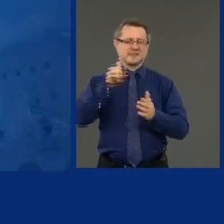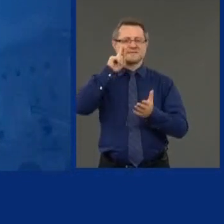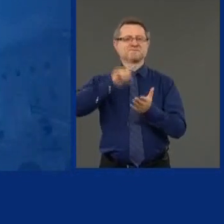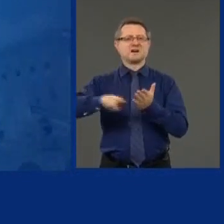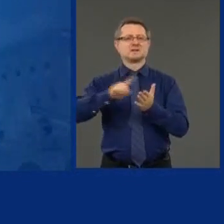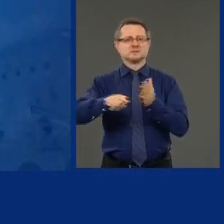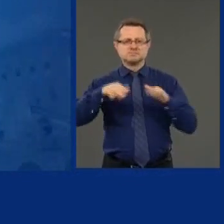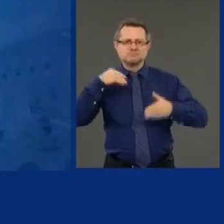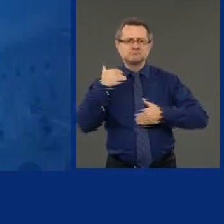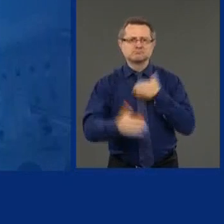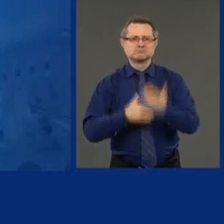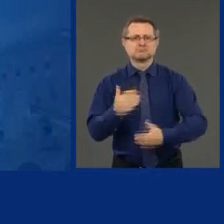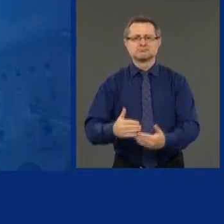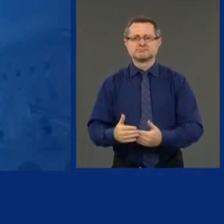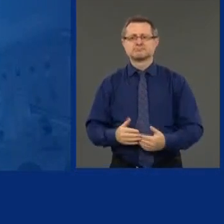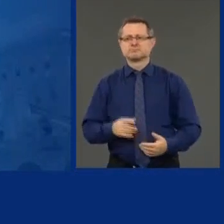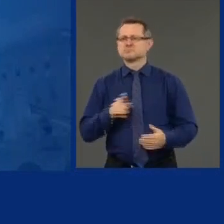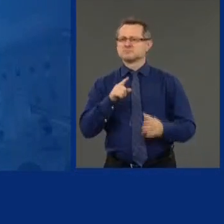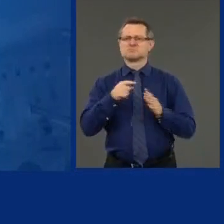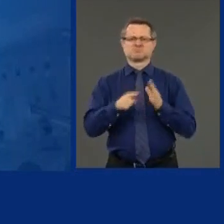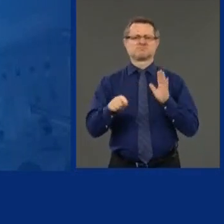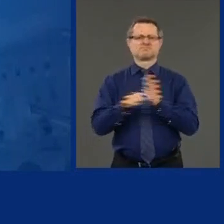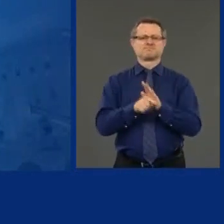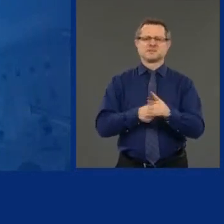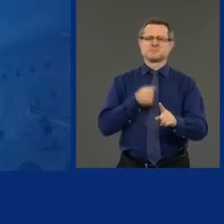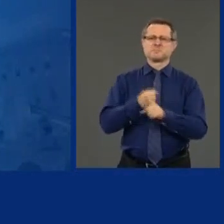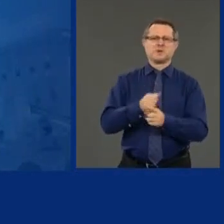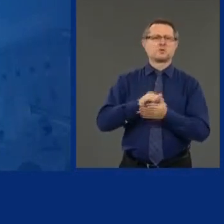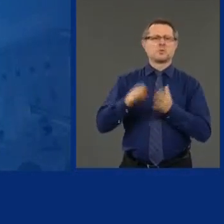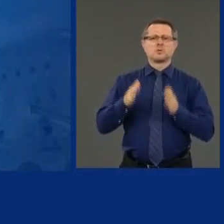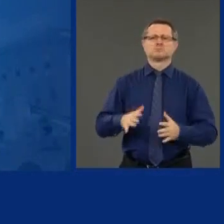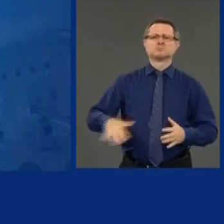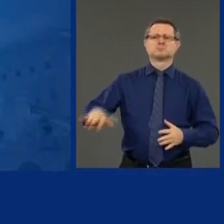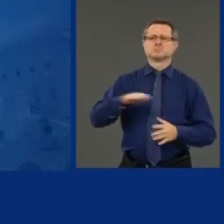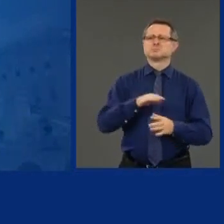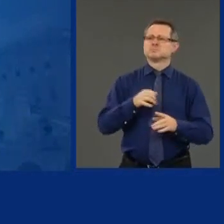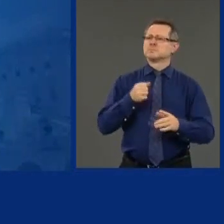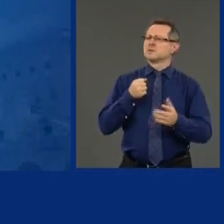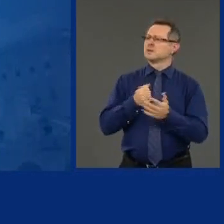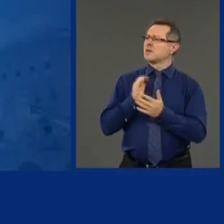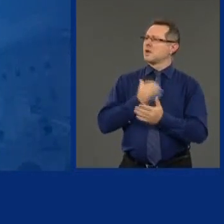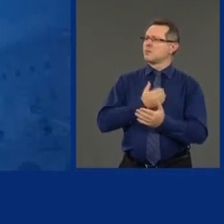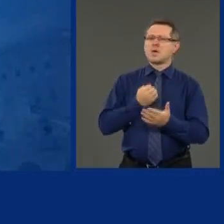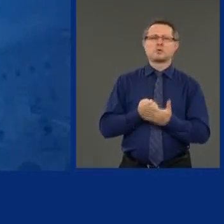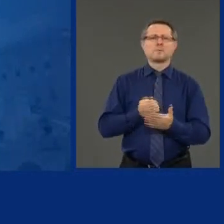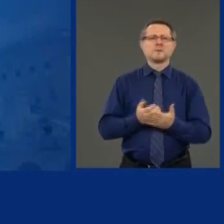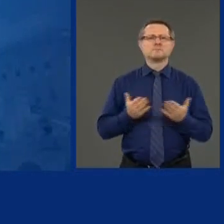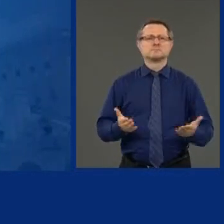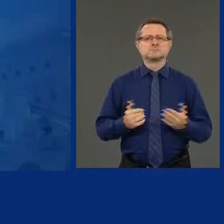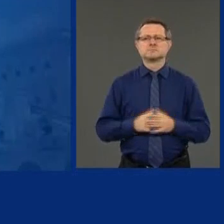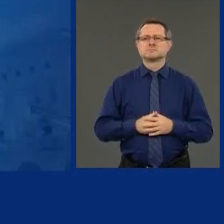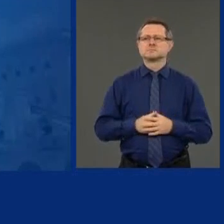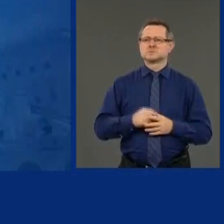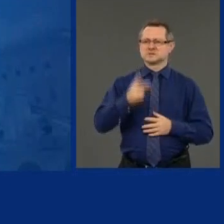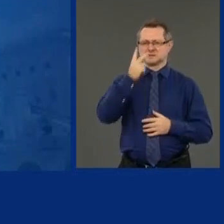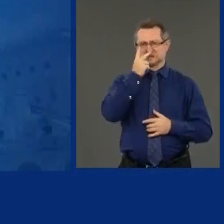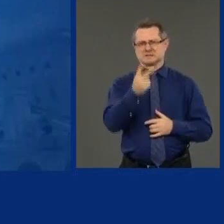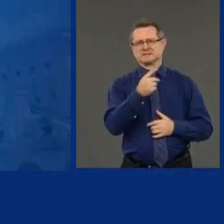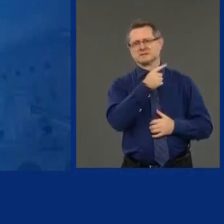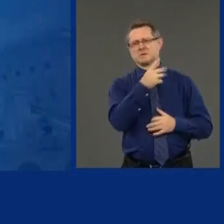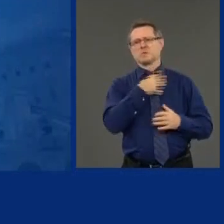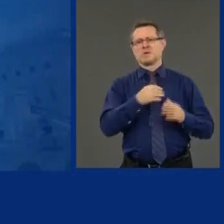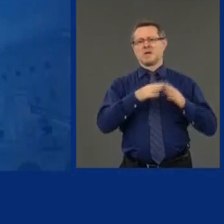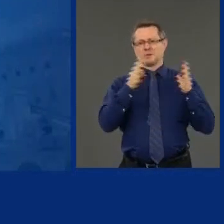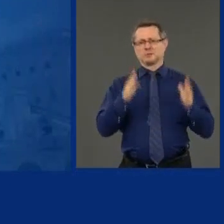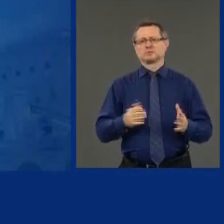Yorkers. It's hurt our economy. It's only one in a barrage of political abuses that we've endured by